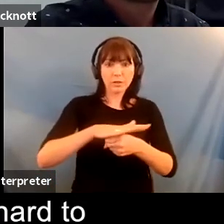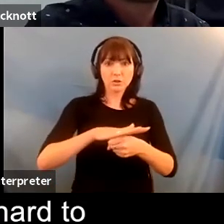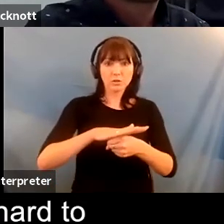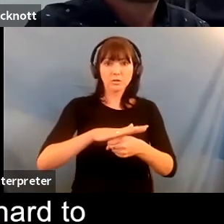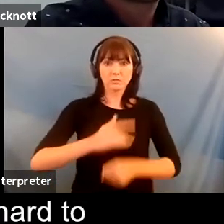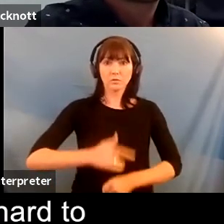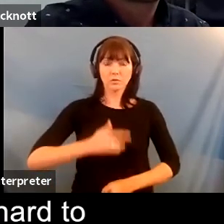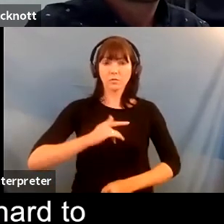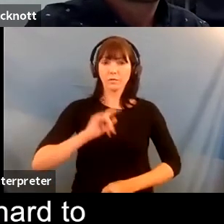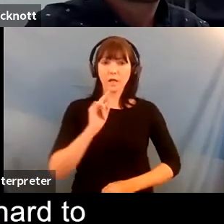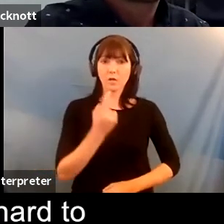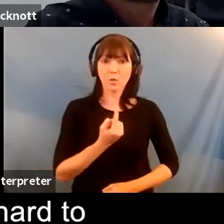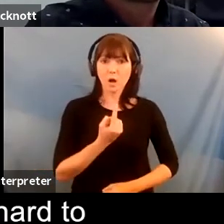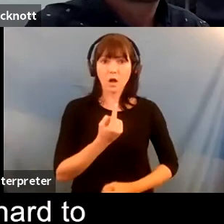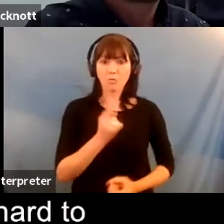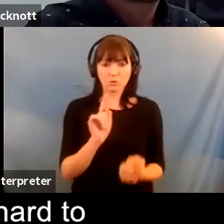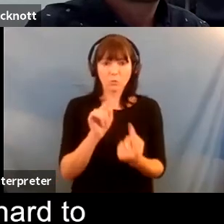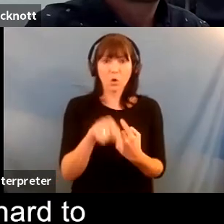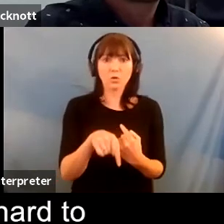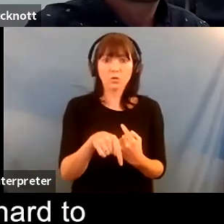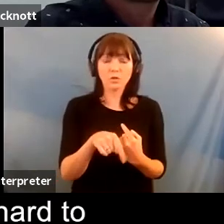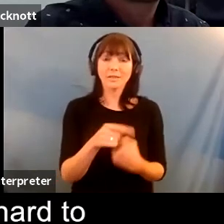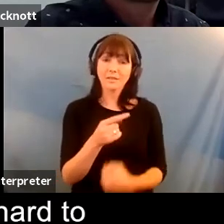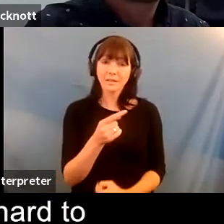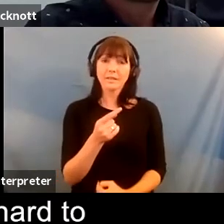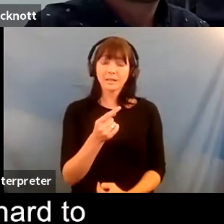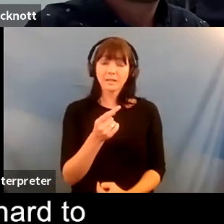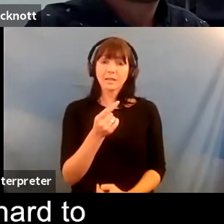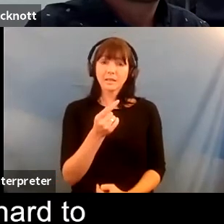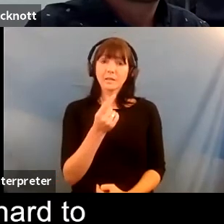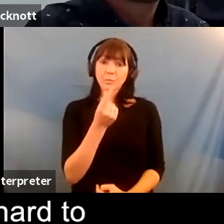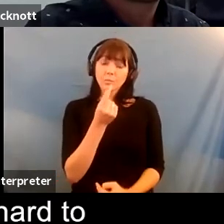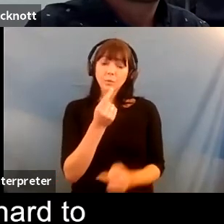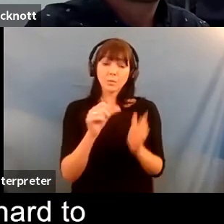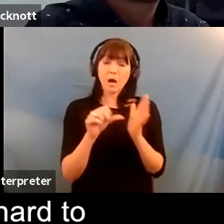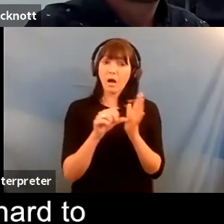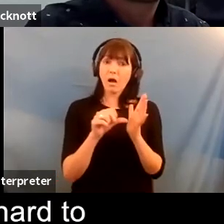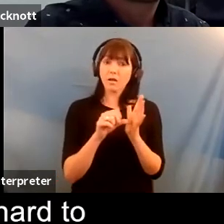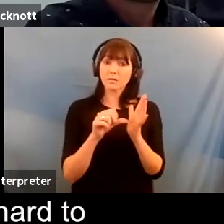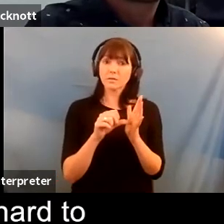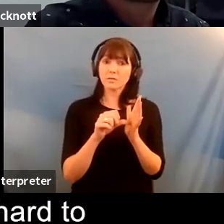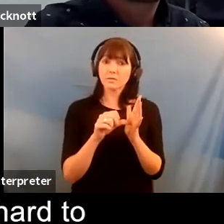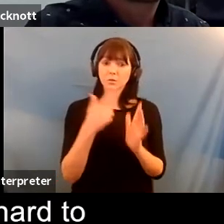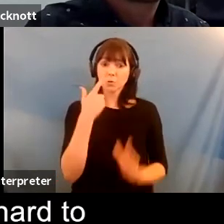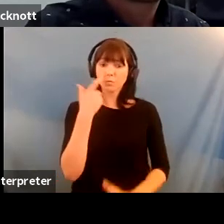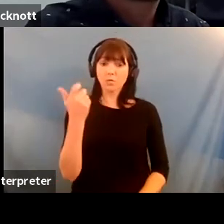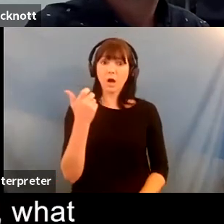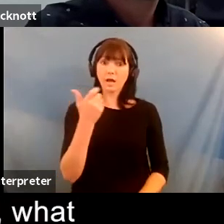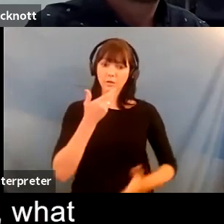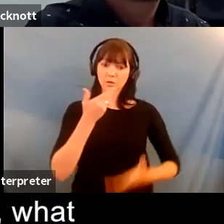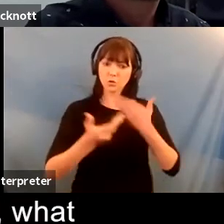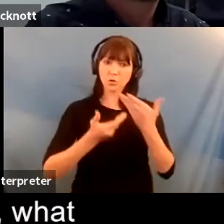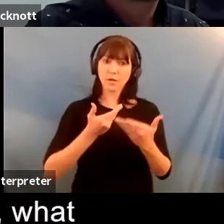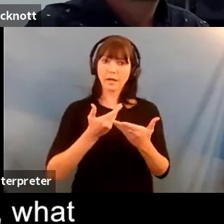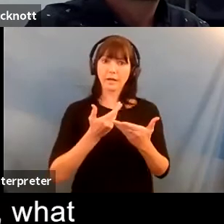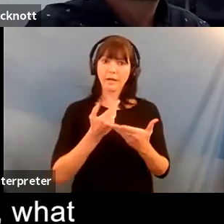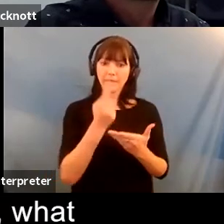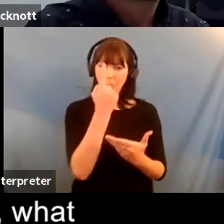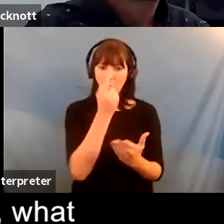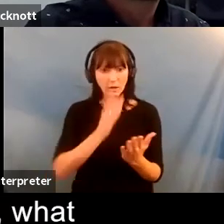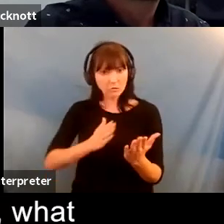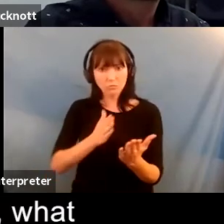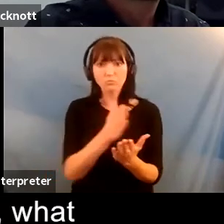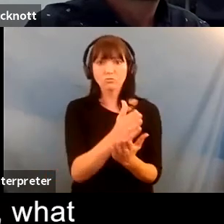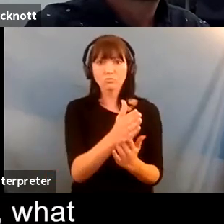it can be hard to find that one clear voice of the story and so i think